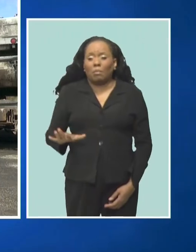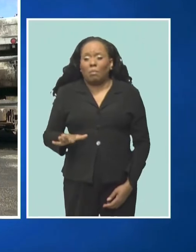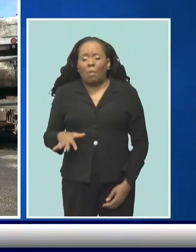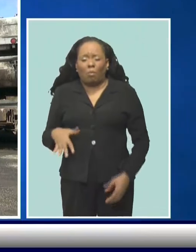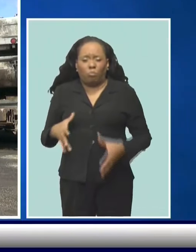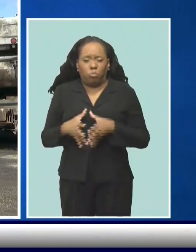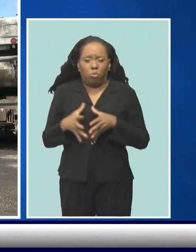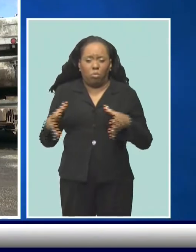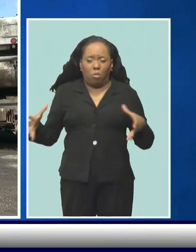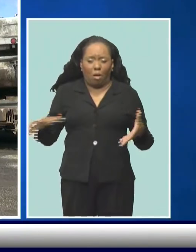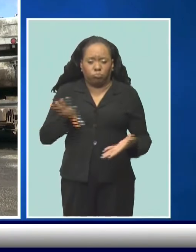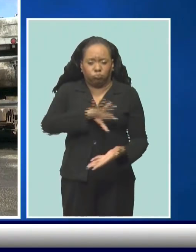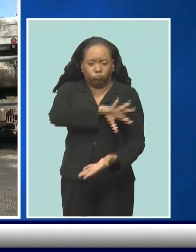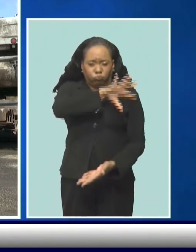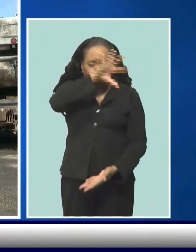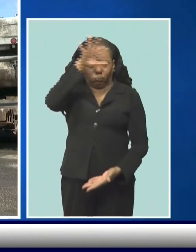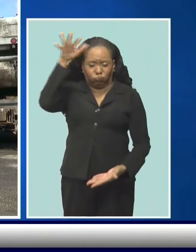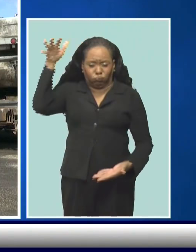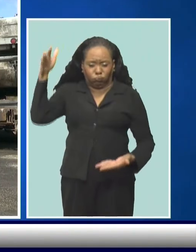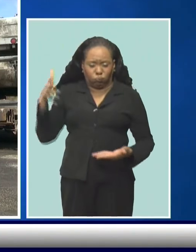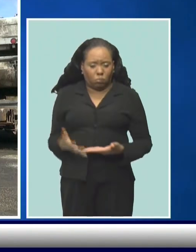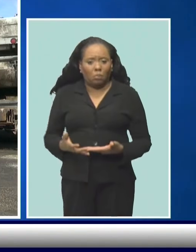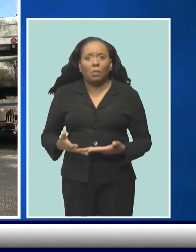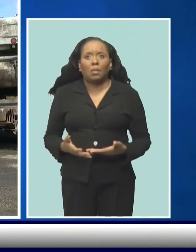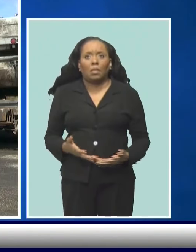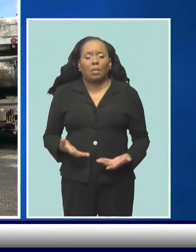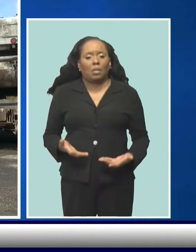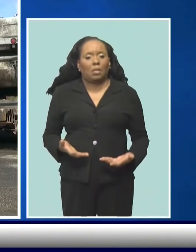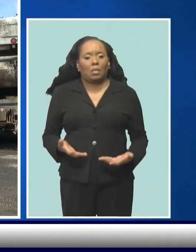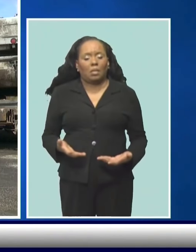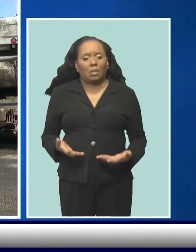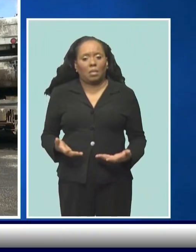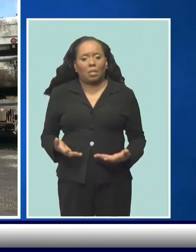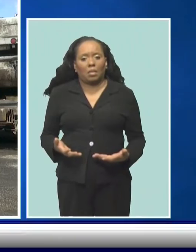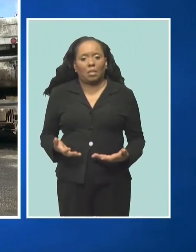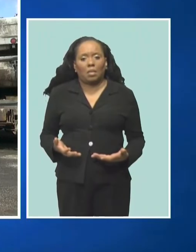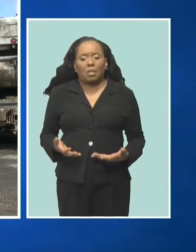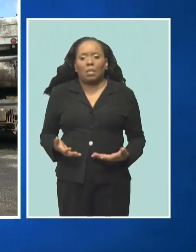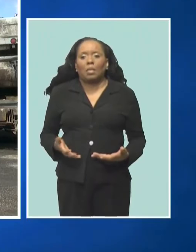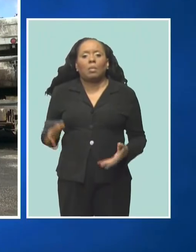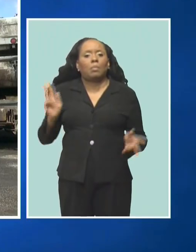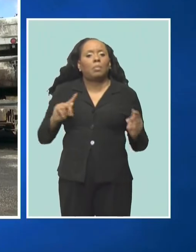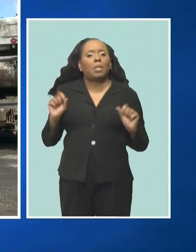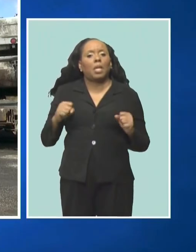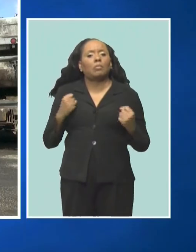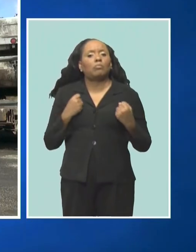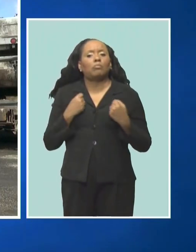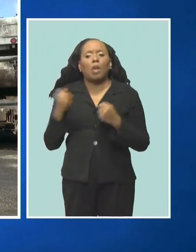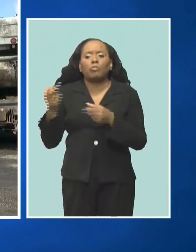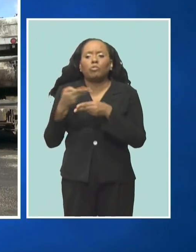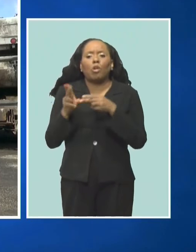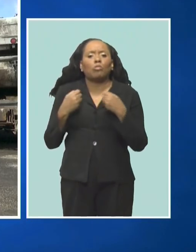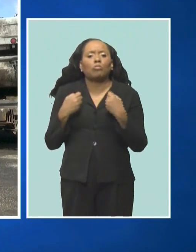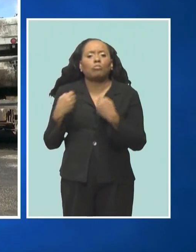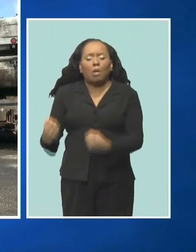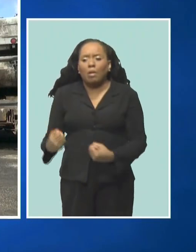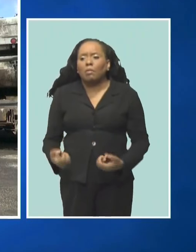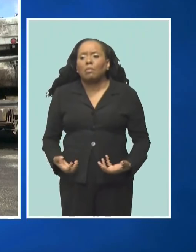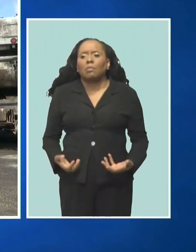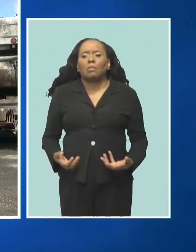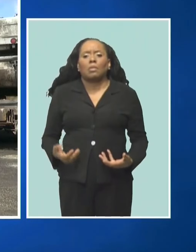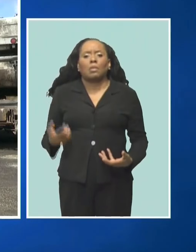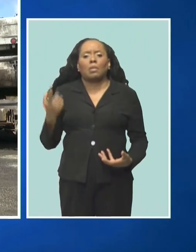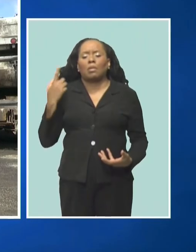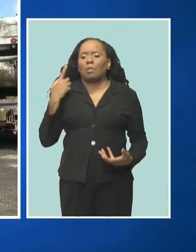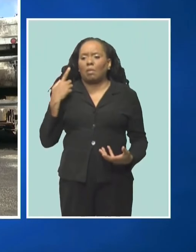And persons, if we understand that it's just like three miles from there to the landfill, we want to urge Barbadians please to desist from